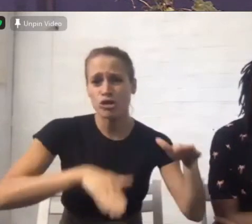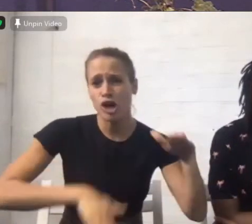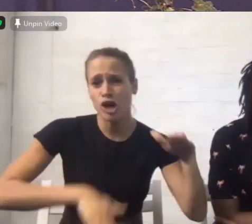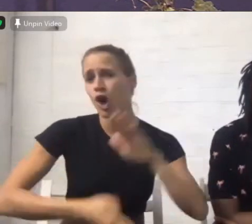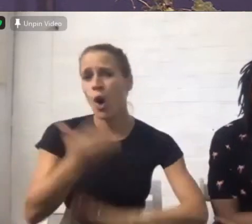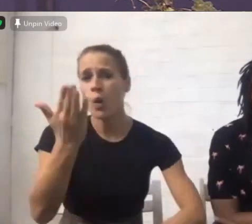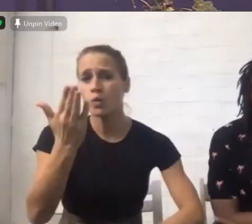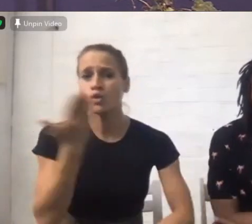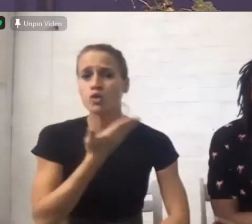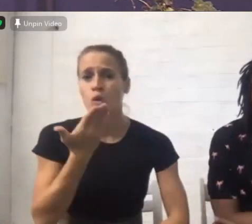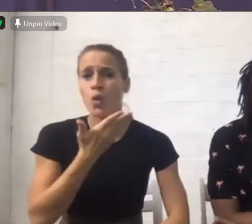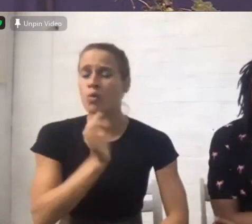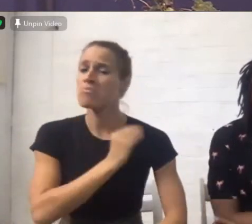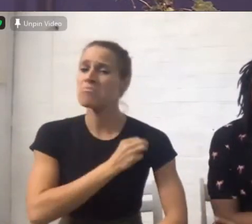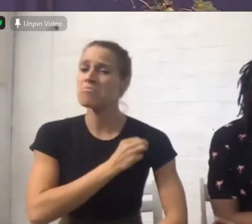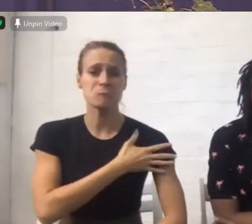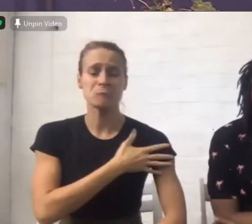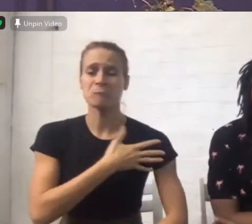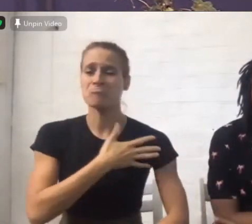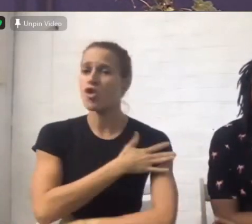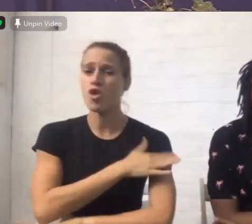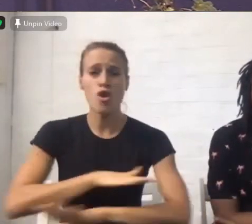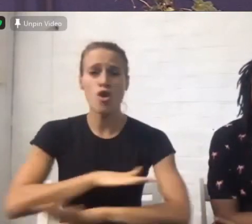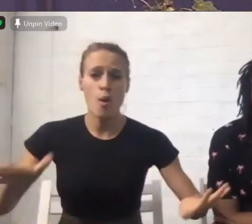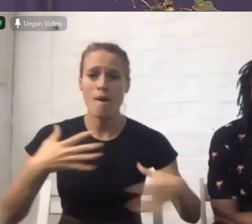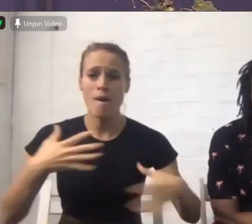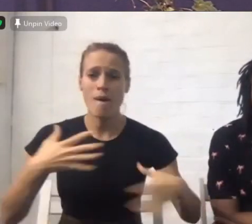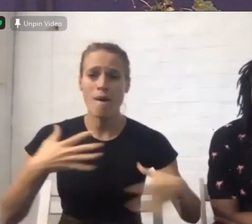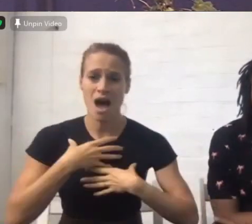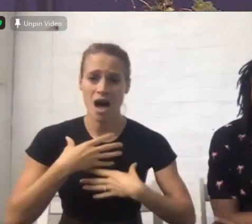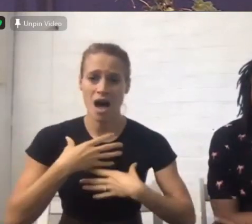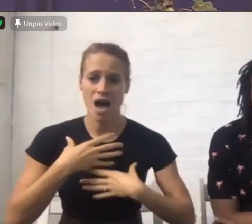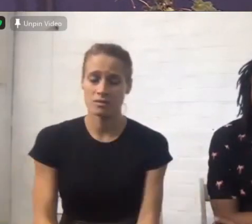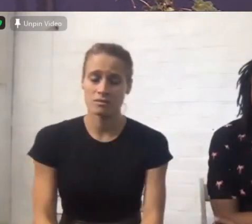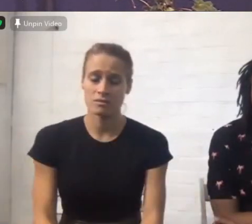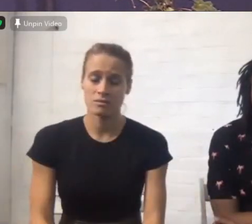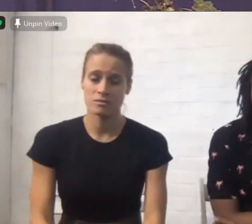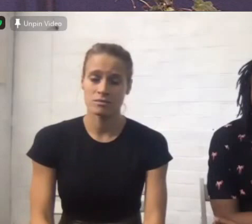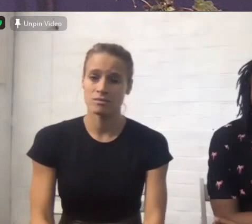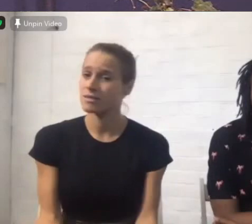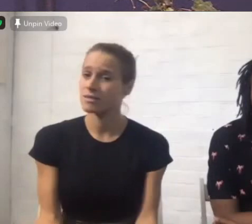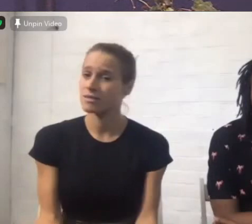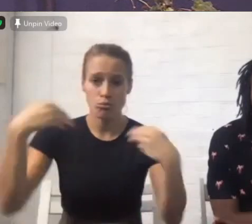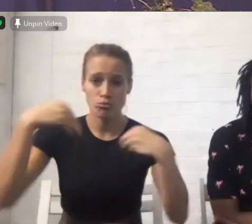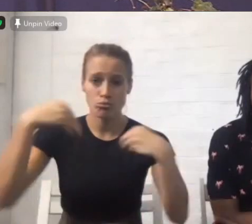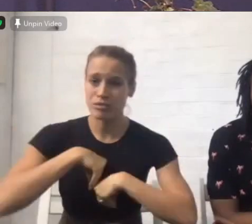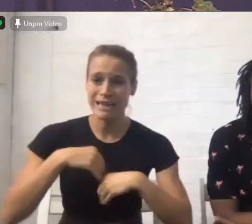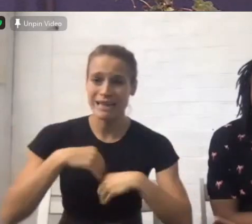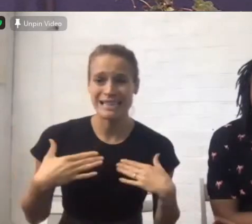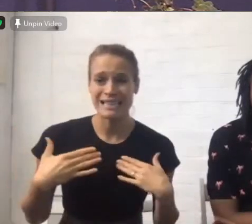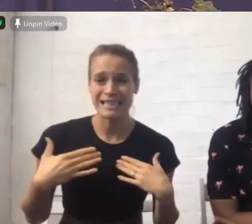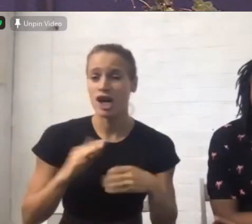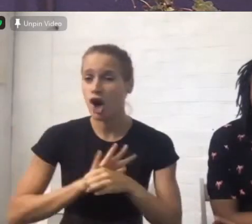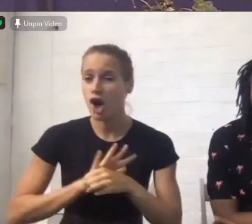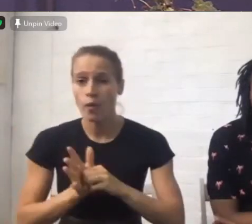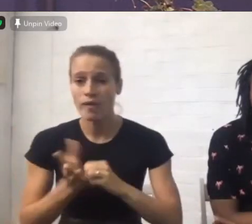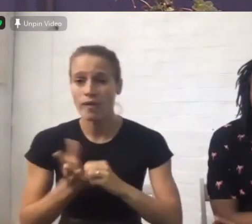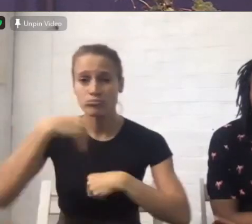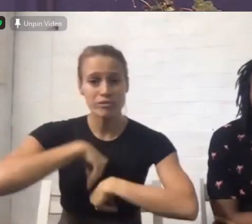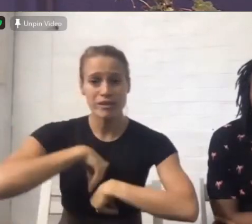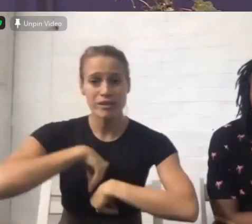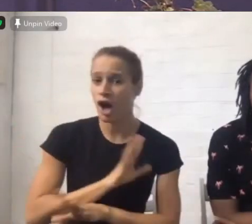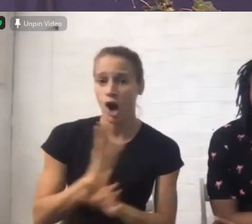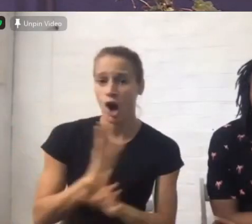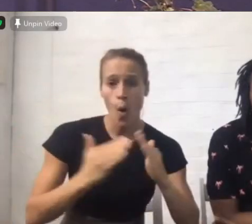come home without fear they will not bring sickness into your home your children will be peace you will